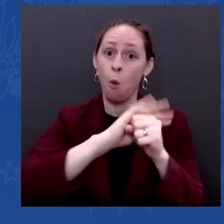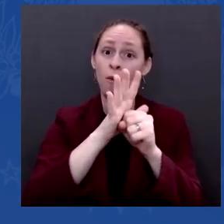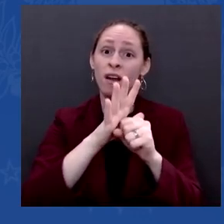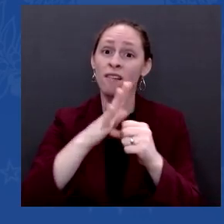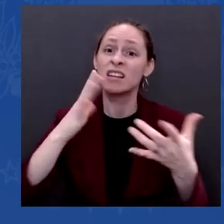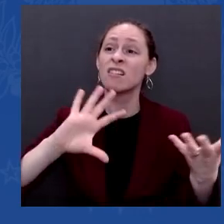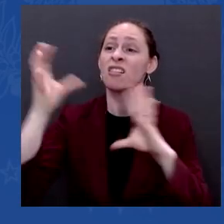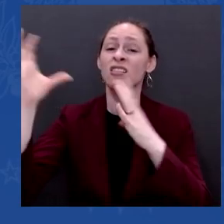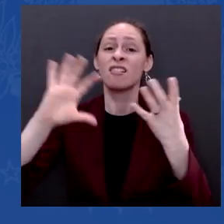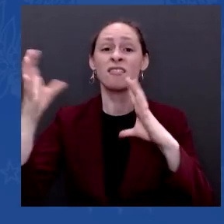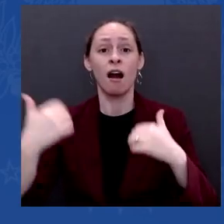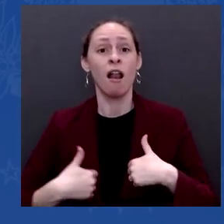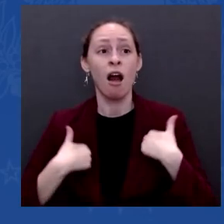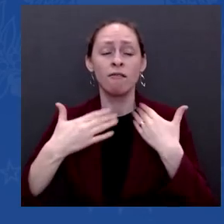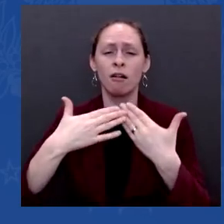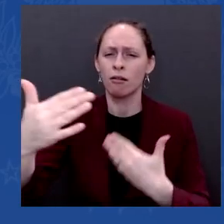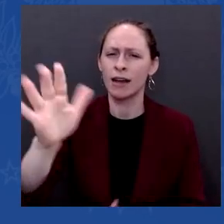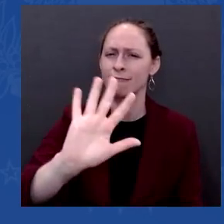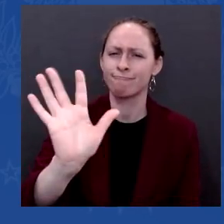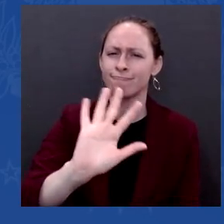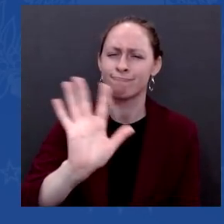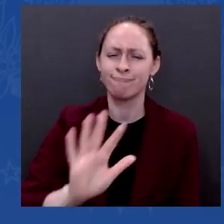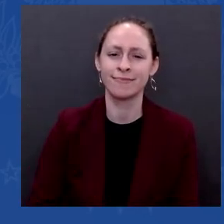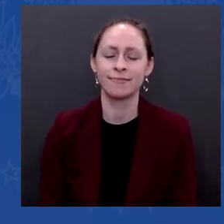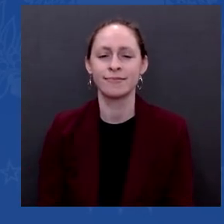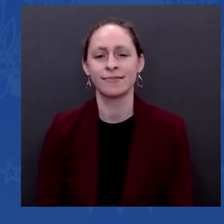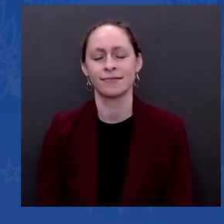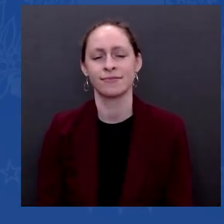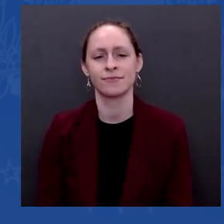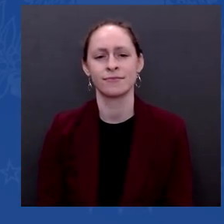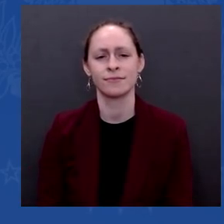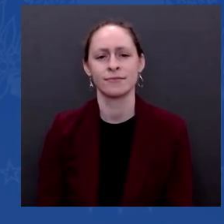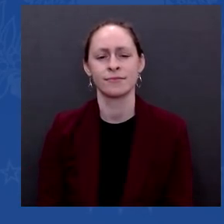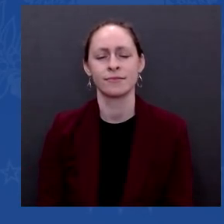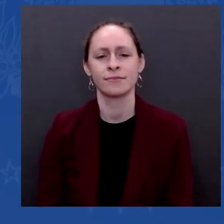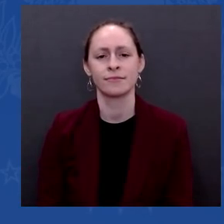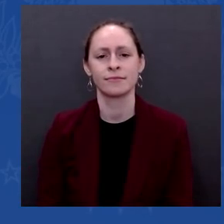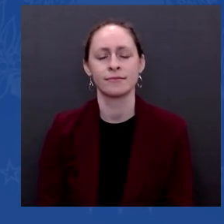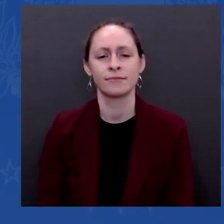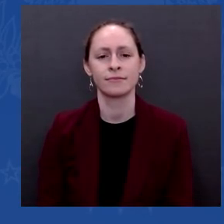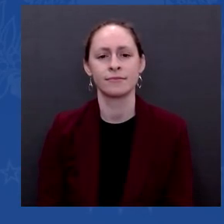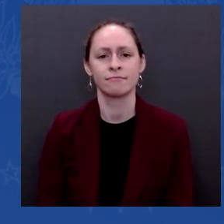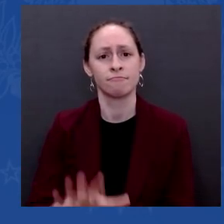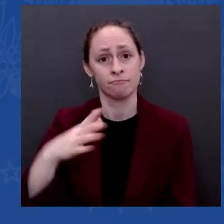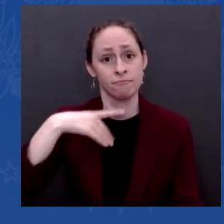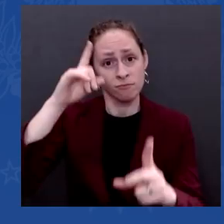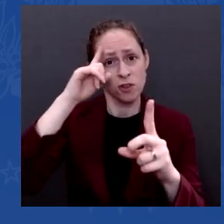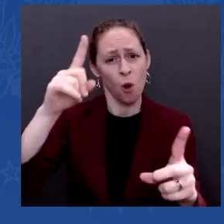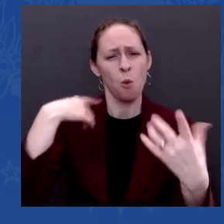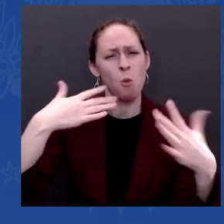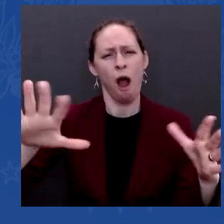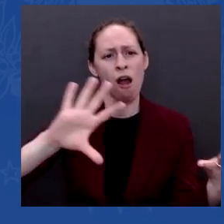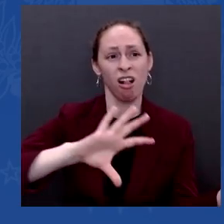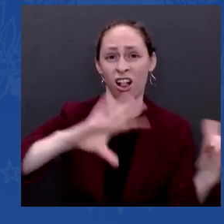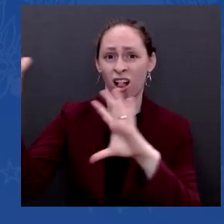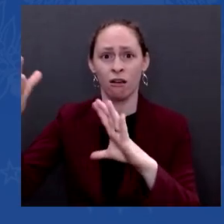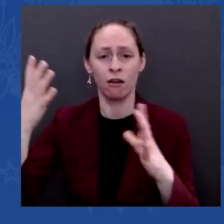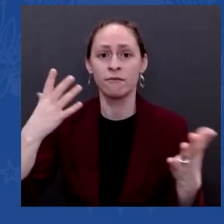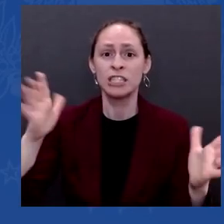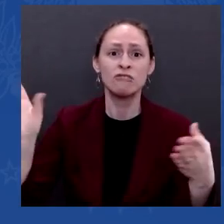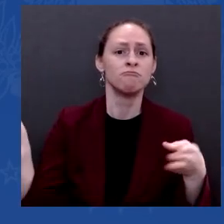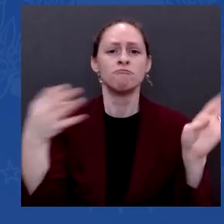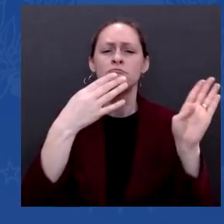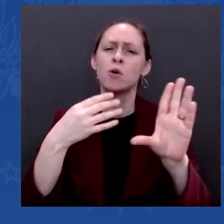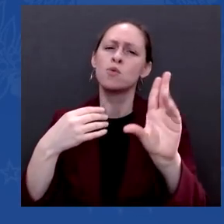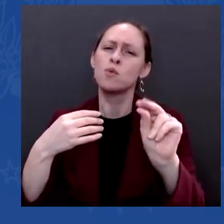and a threat. We're we're not there yet. But we will get there. Now, the second challenge we're facing